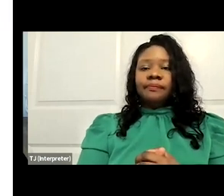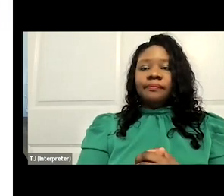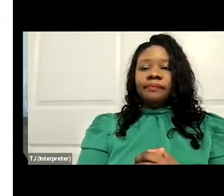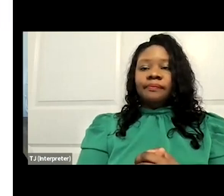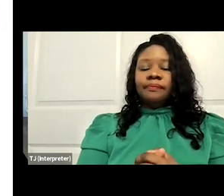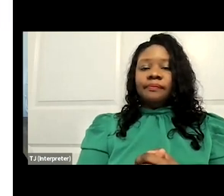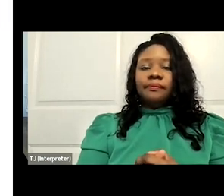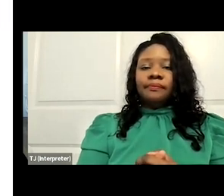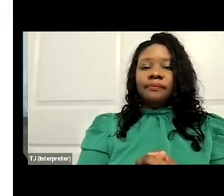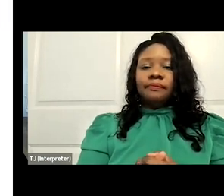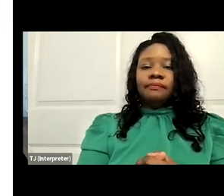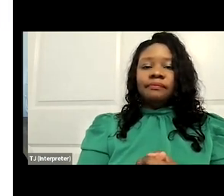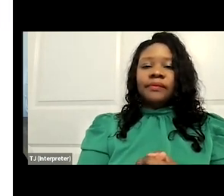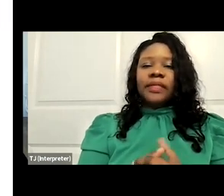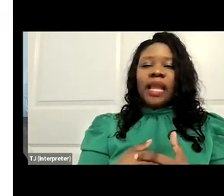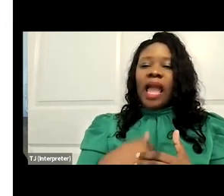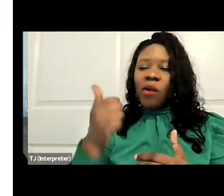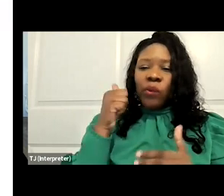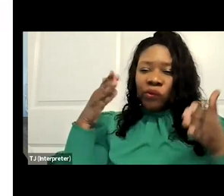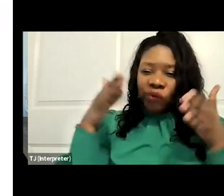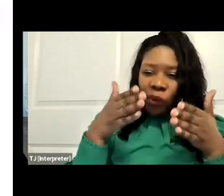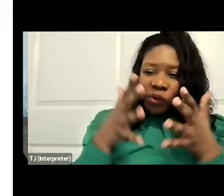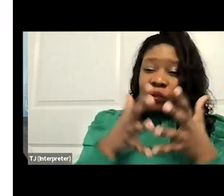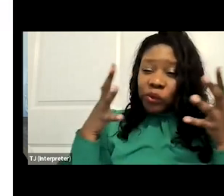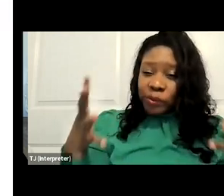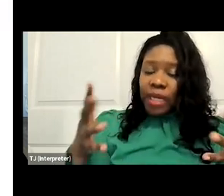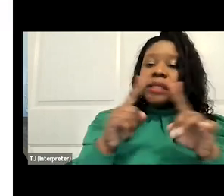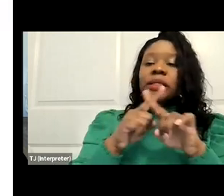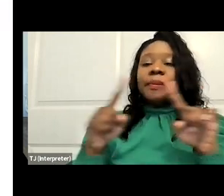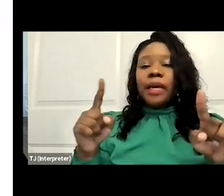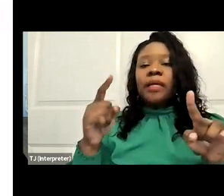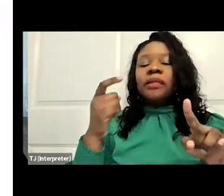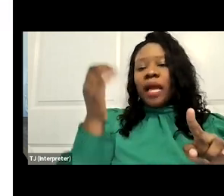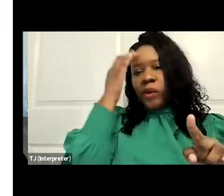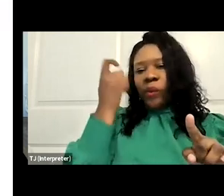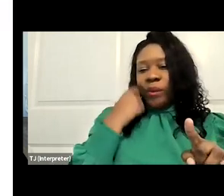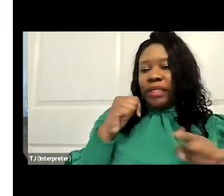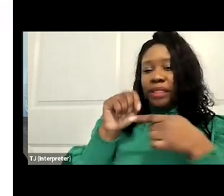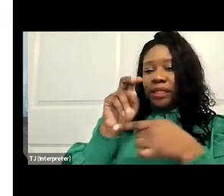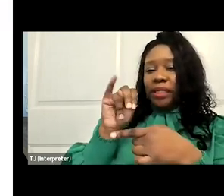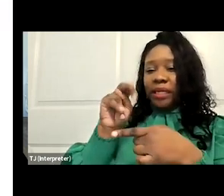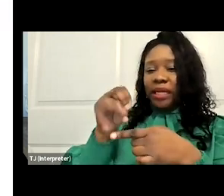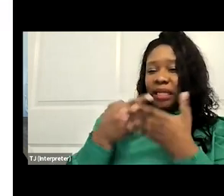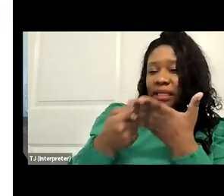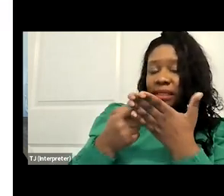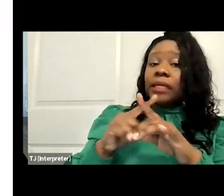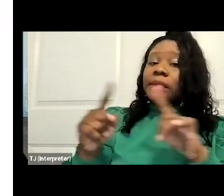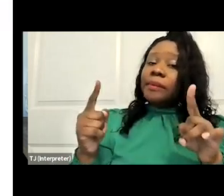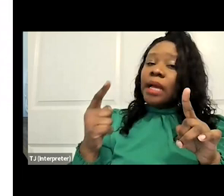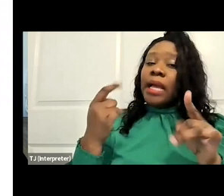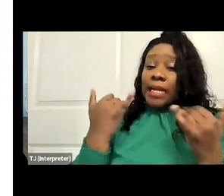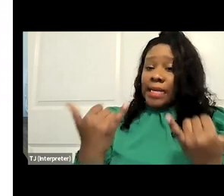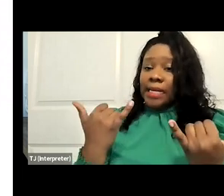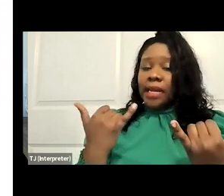Great. I won't spend too much time here because I know Nina went over it, but we are right now in a state